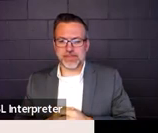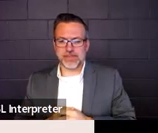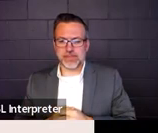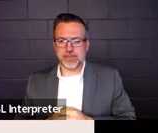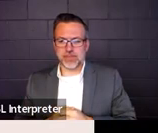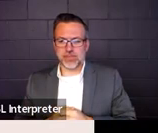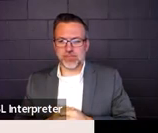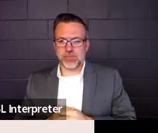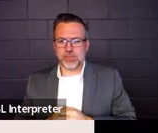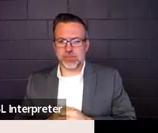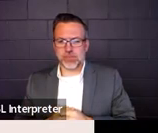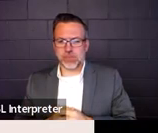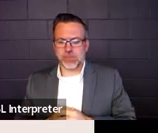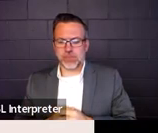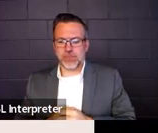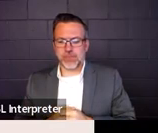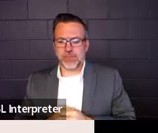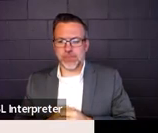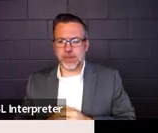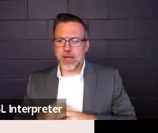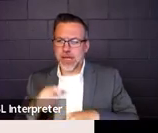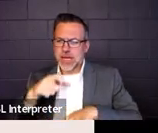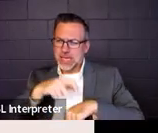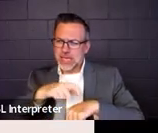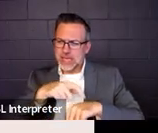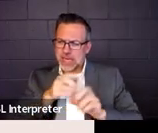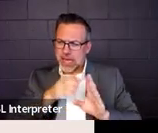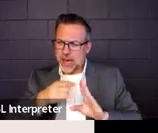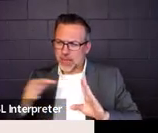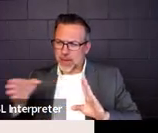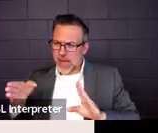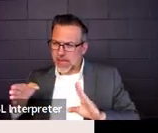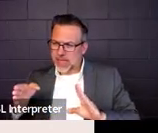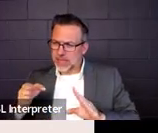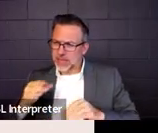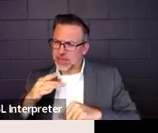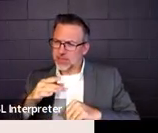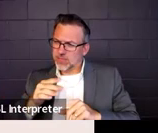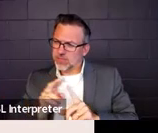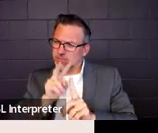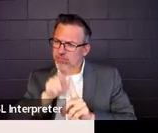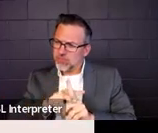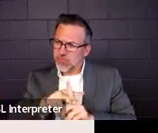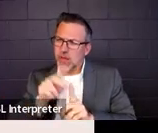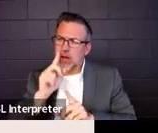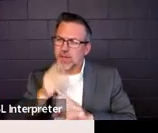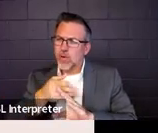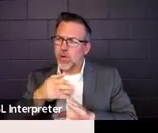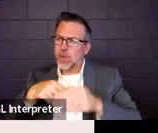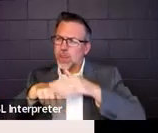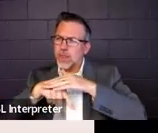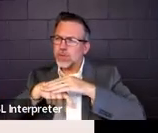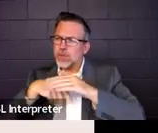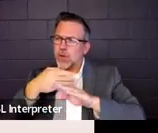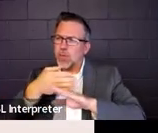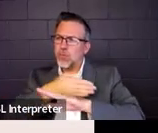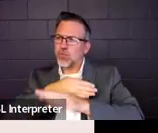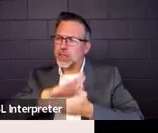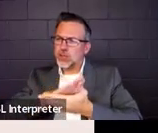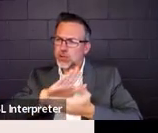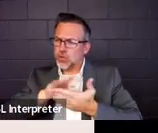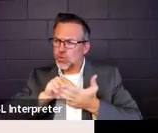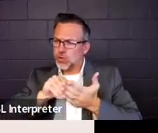Are these timelines applicable for preschool students? I don't know if there's such a thing as abbreviated day for preschool,